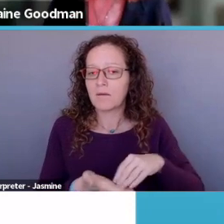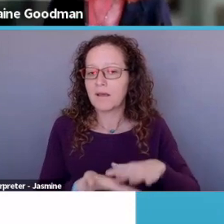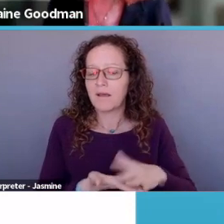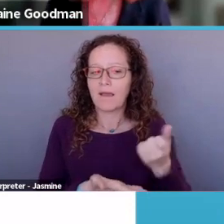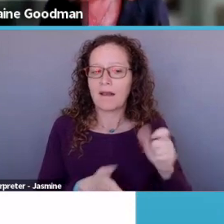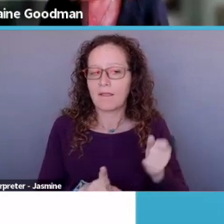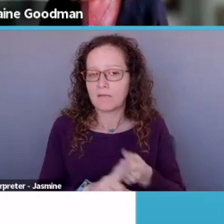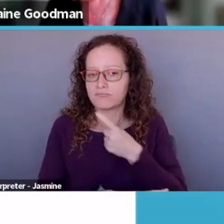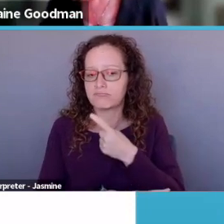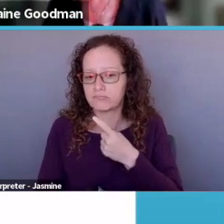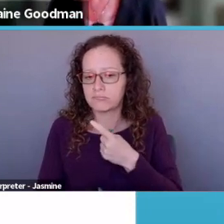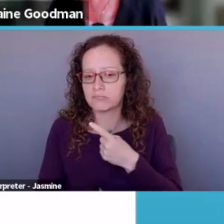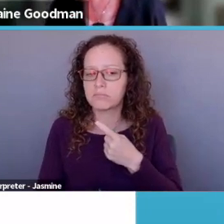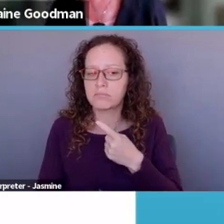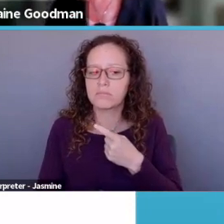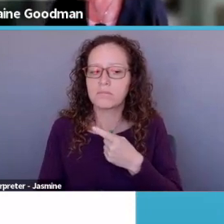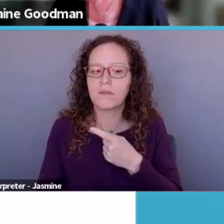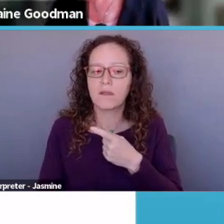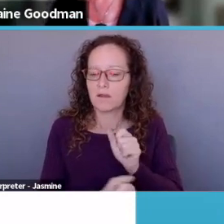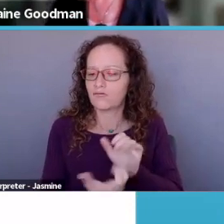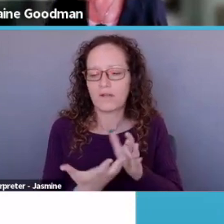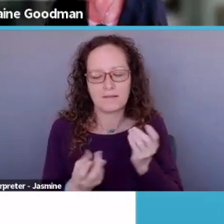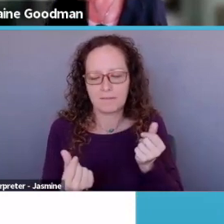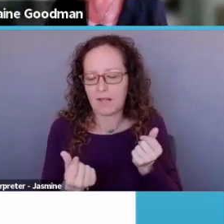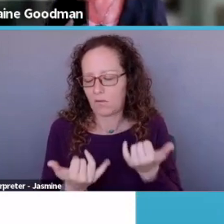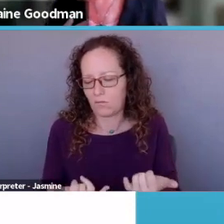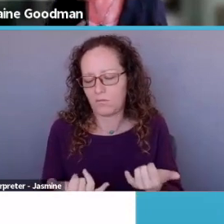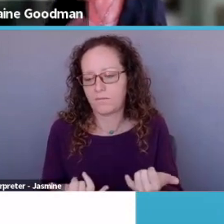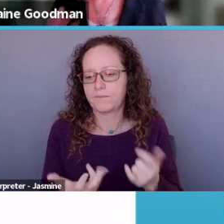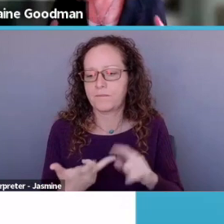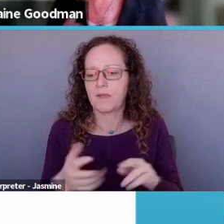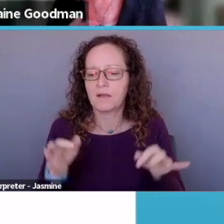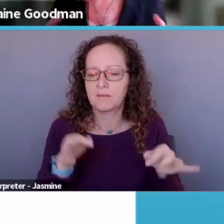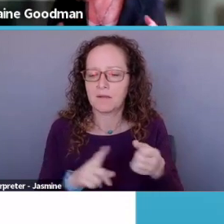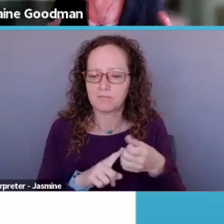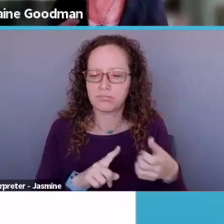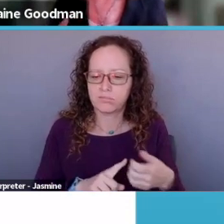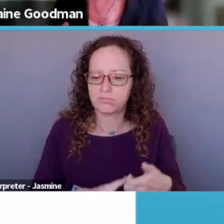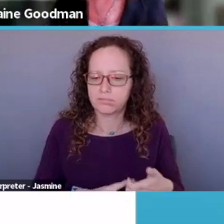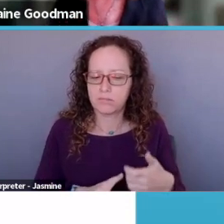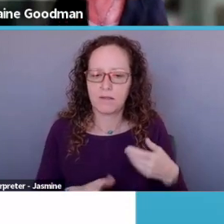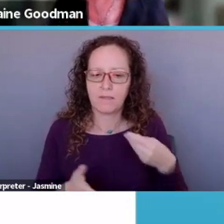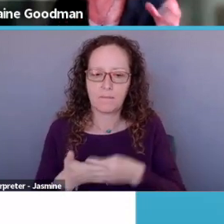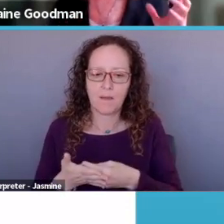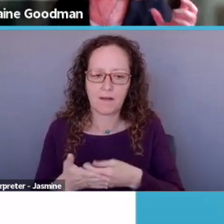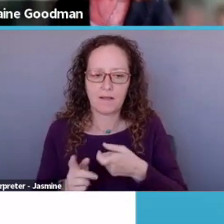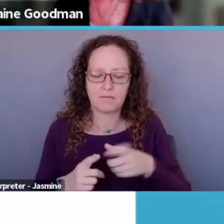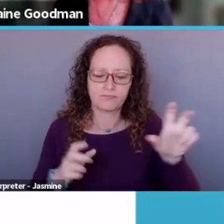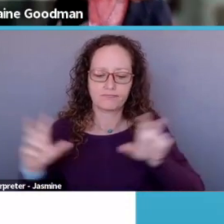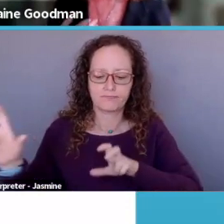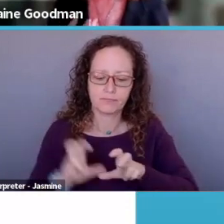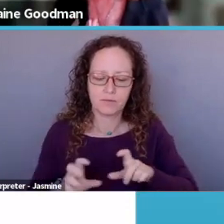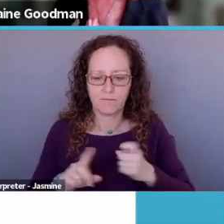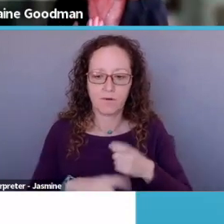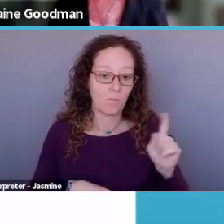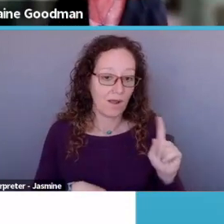them up front and give a short breakdown of where your money, uh, where funds for your organization come from. Are you mostly